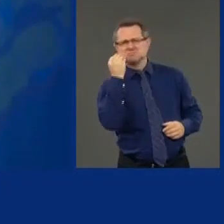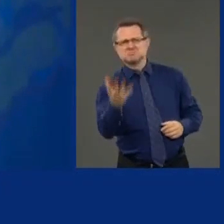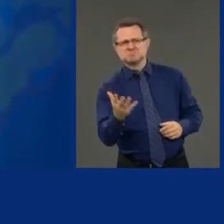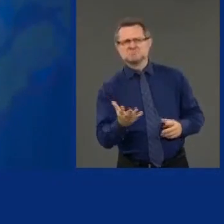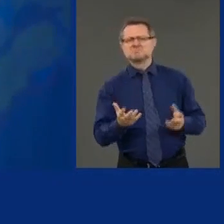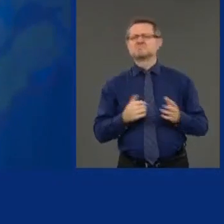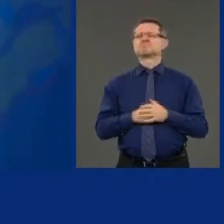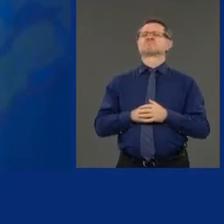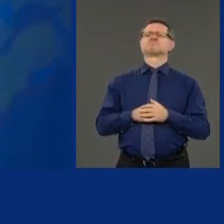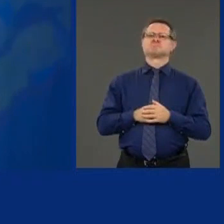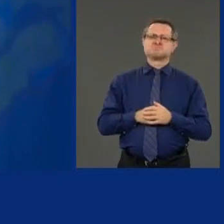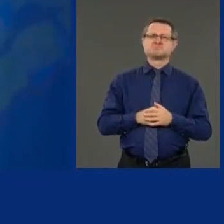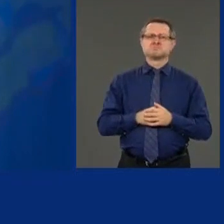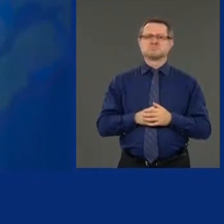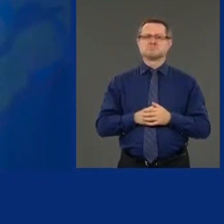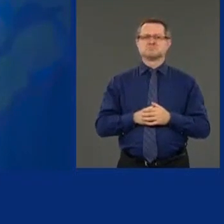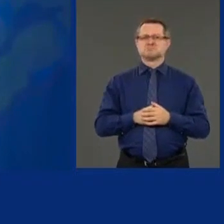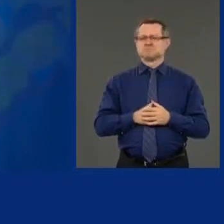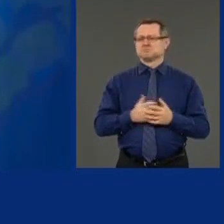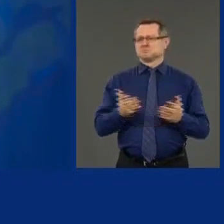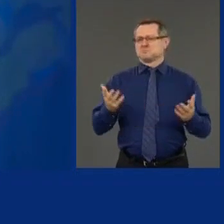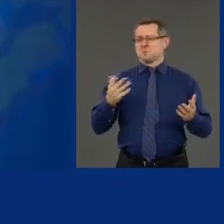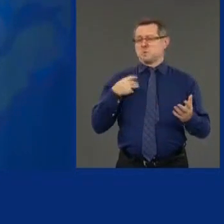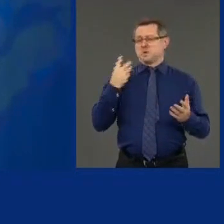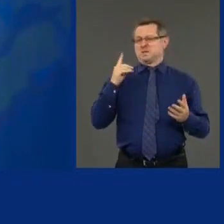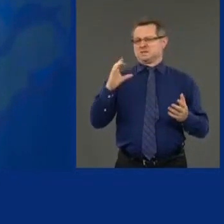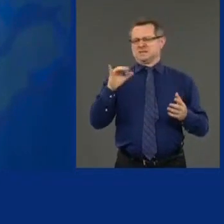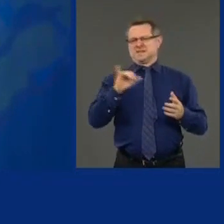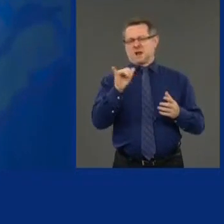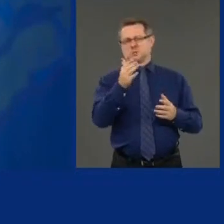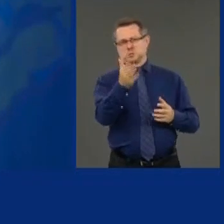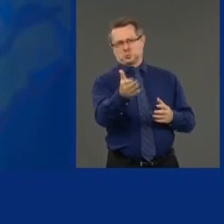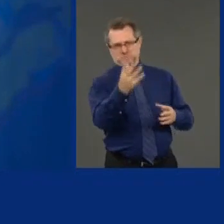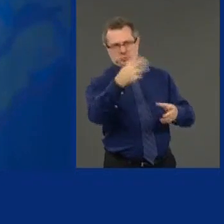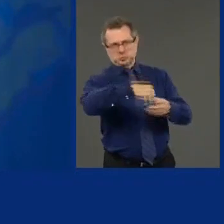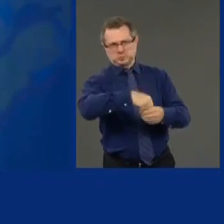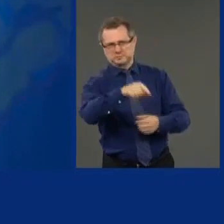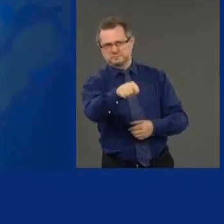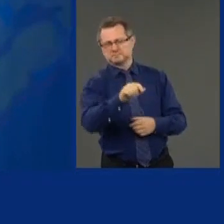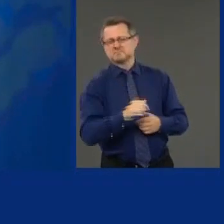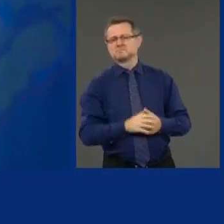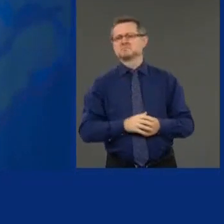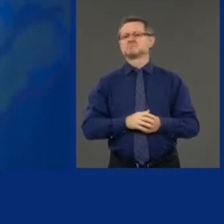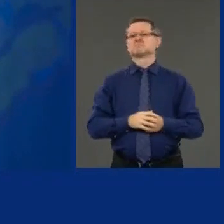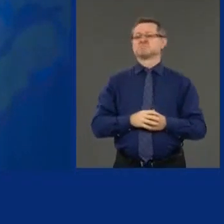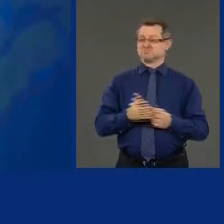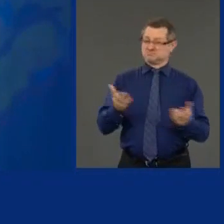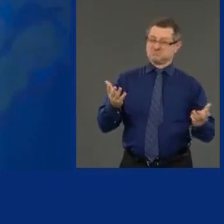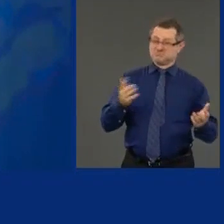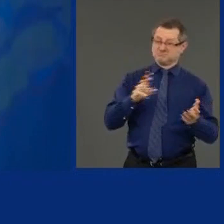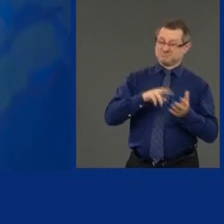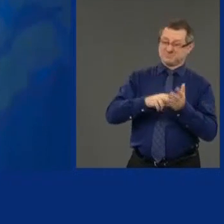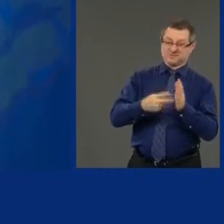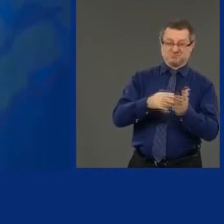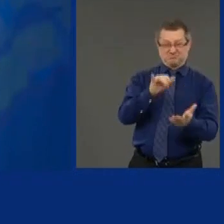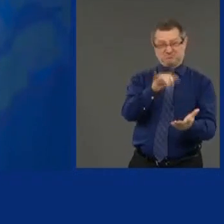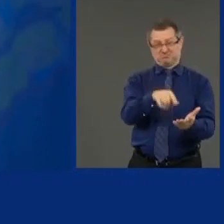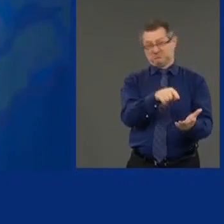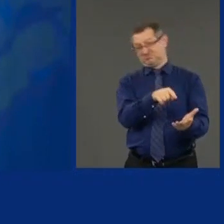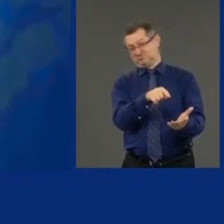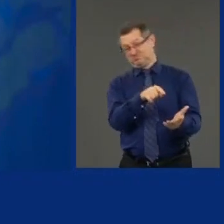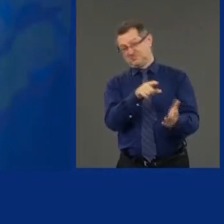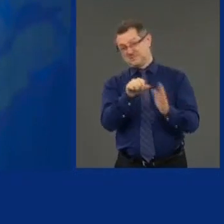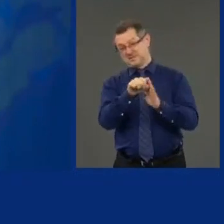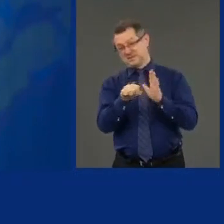also have Washington, D.C. in there, and we count as one of the states. There are more than a dozen states, including red states, with similar